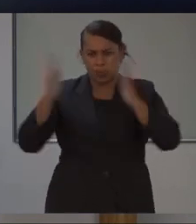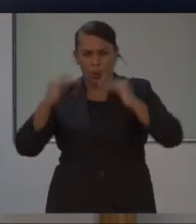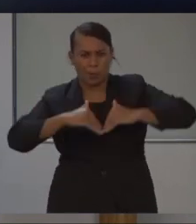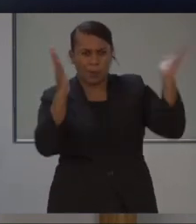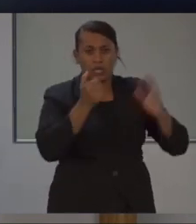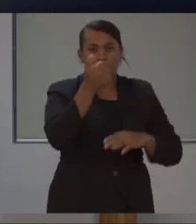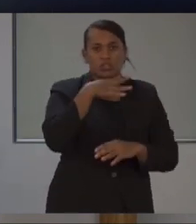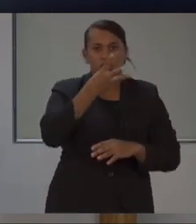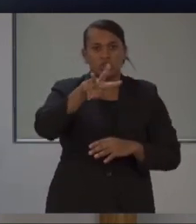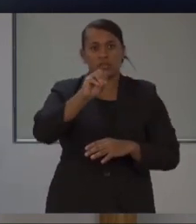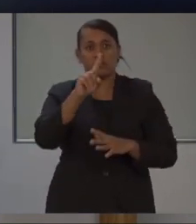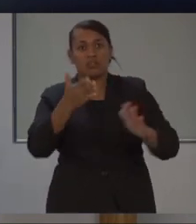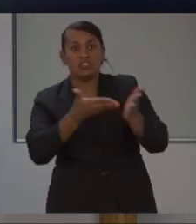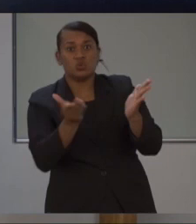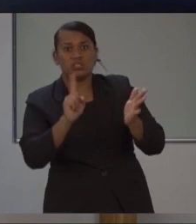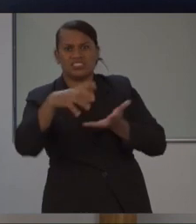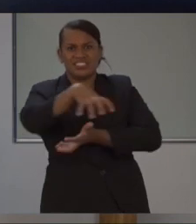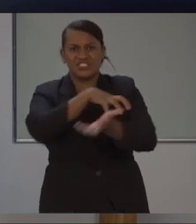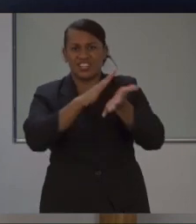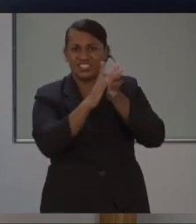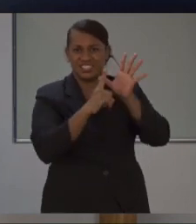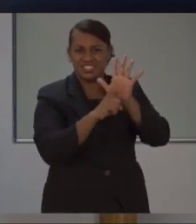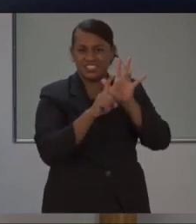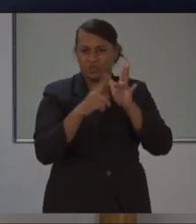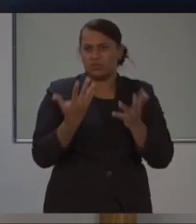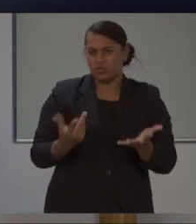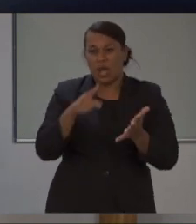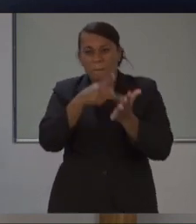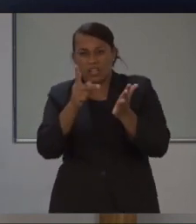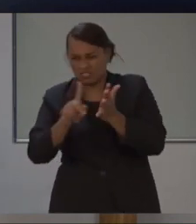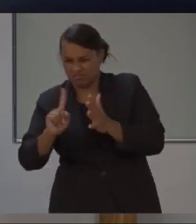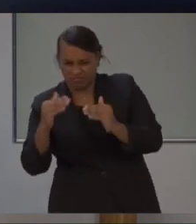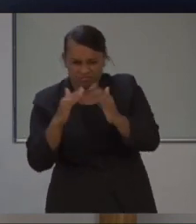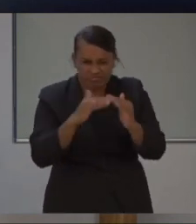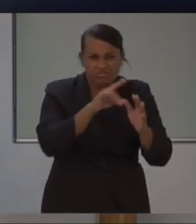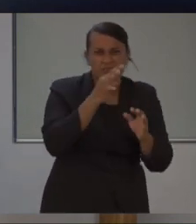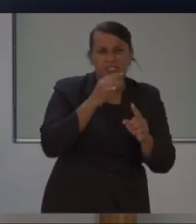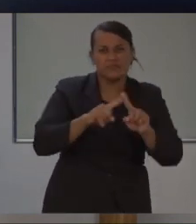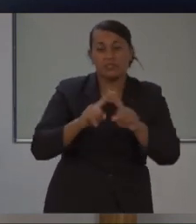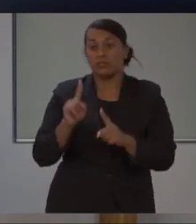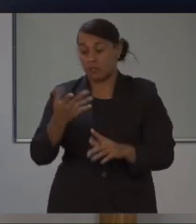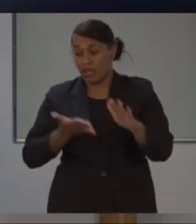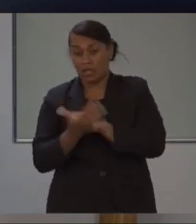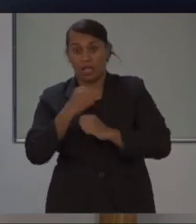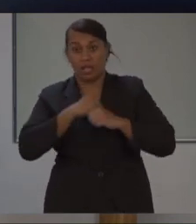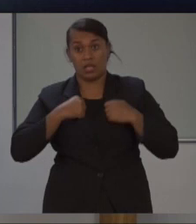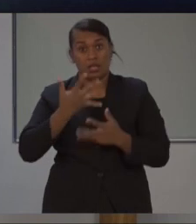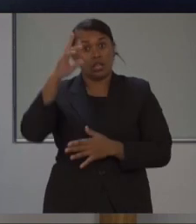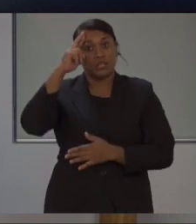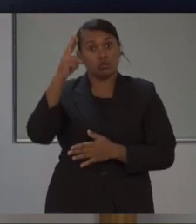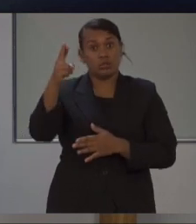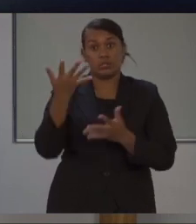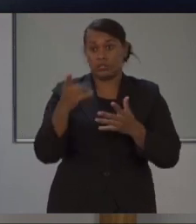with over 2,100 suffering damage. Under our Rural Housing Assistance Program,